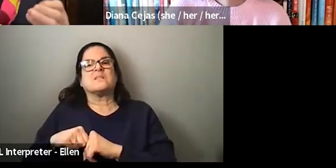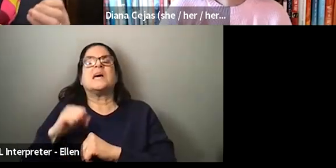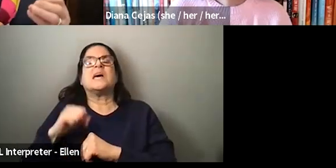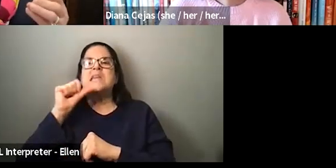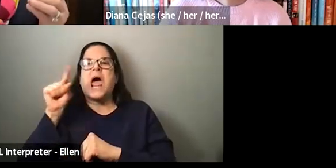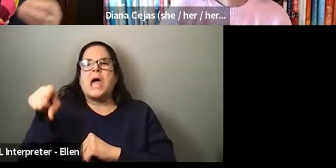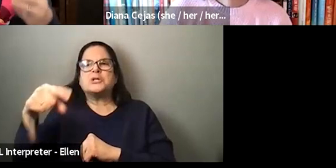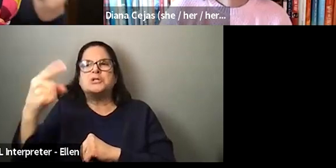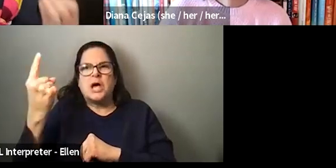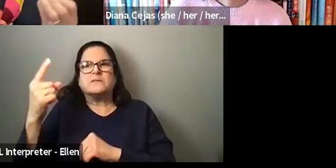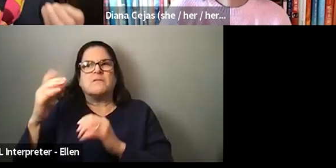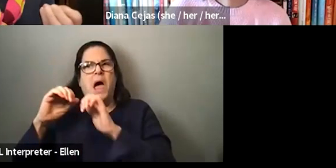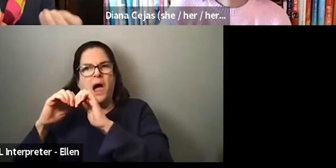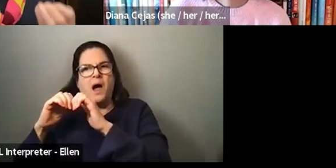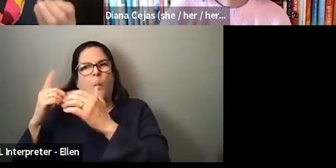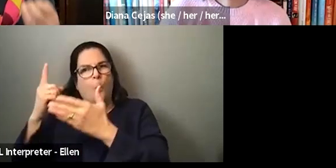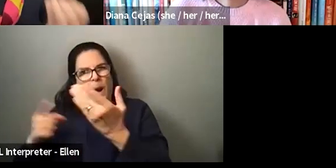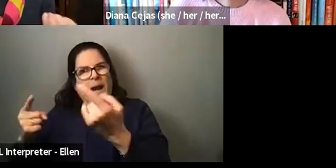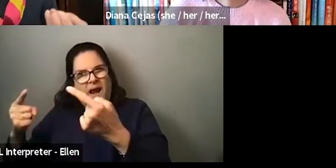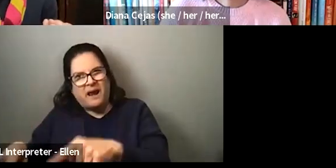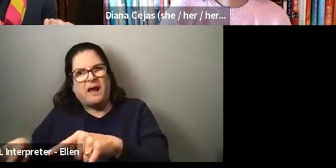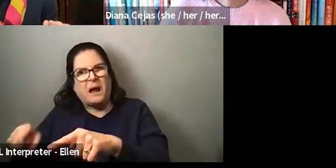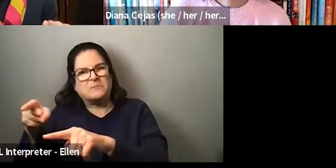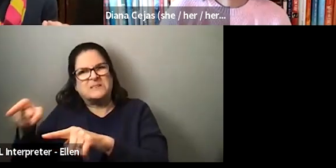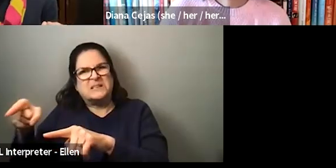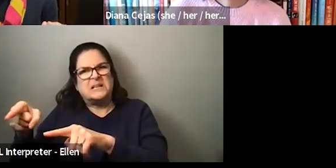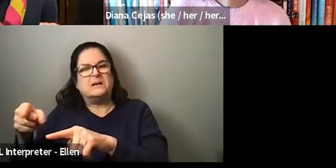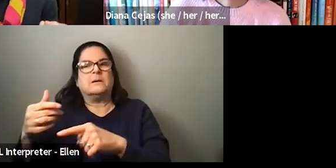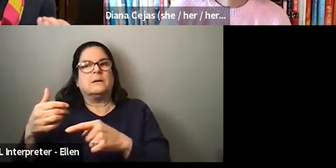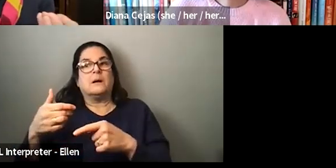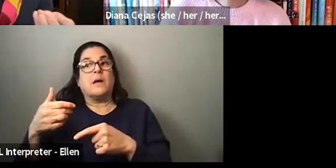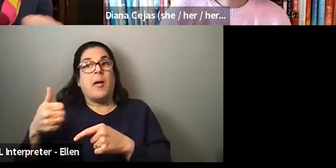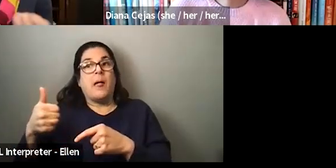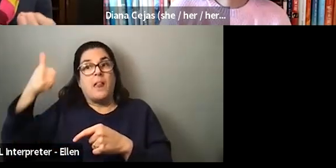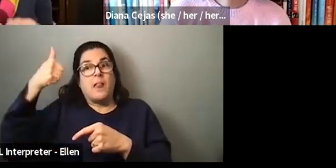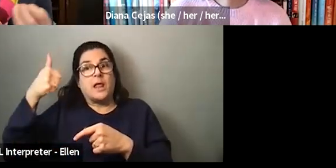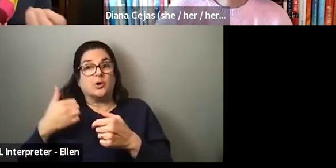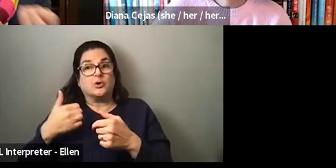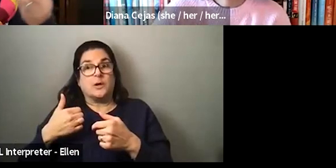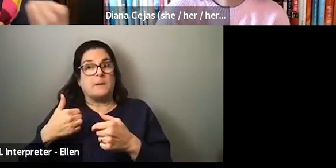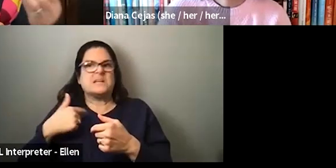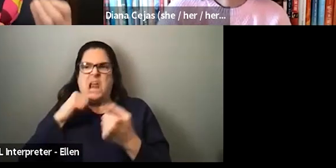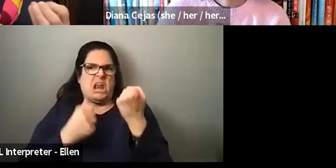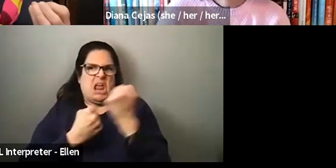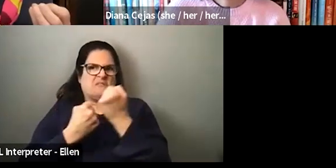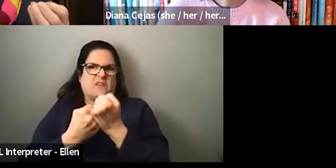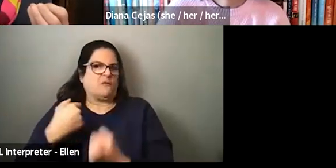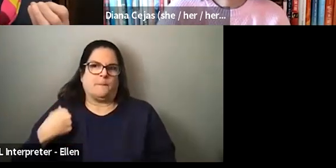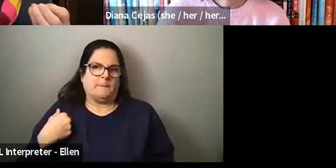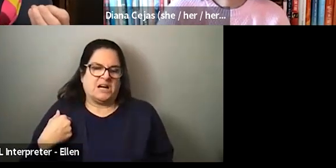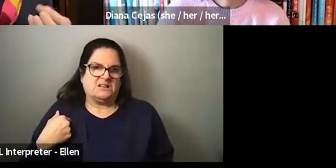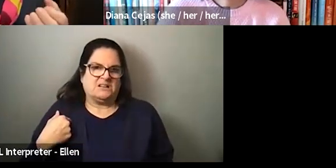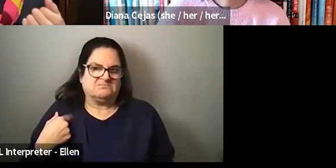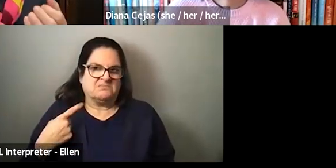happened, but because my, my leadership didn't even advocate for me on behalf of the hospital. So, um, I think these situations